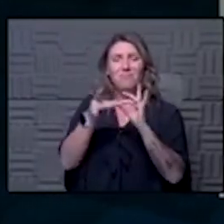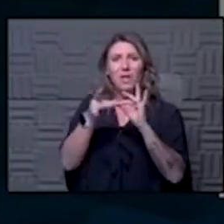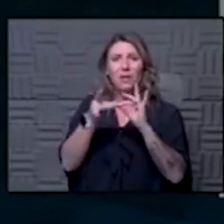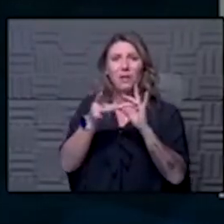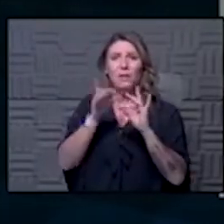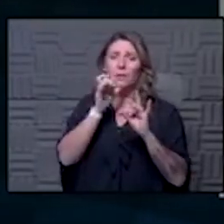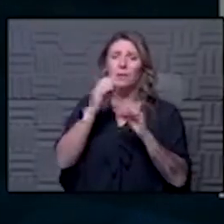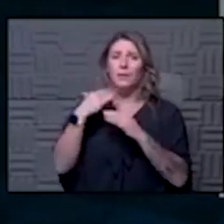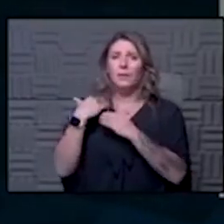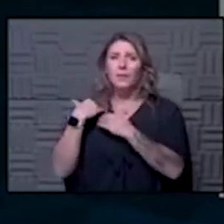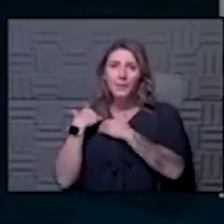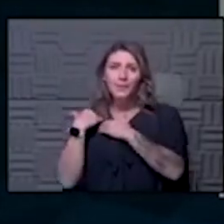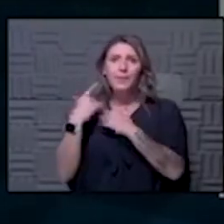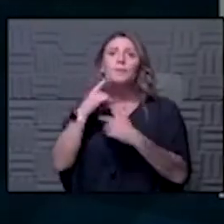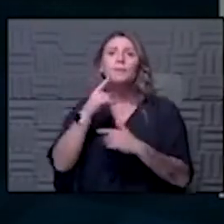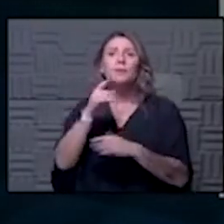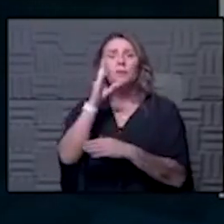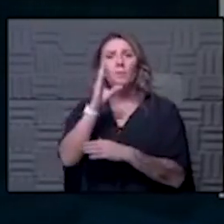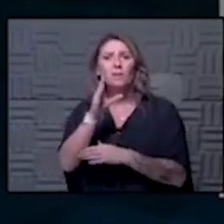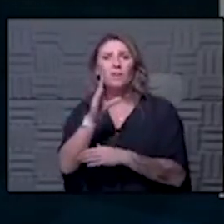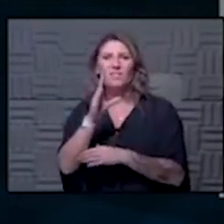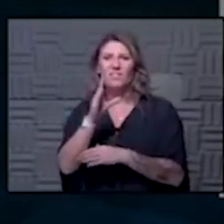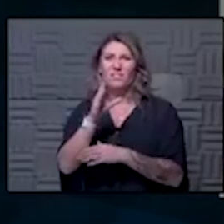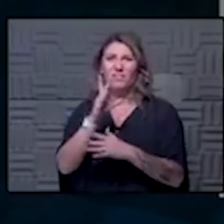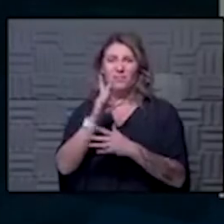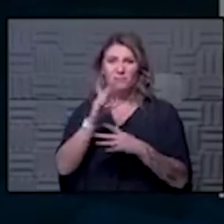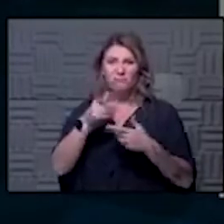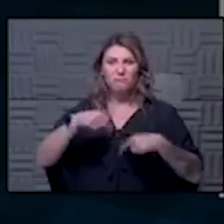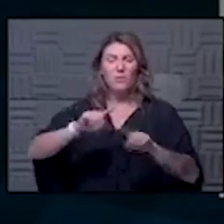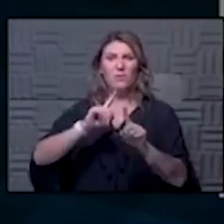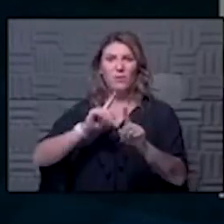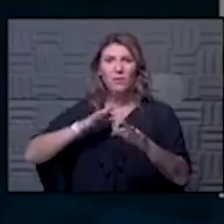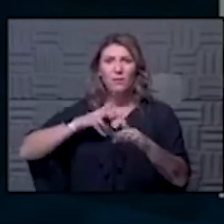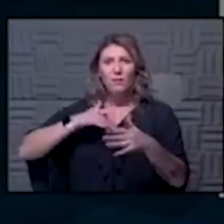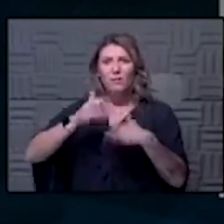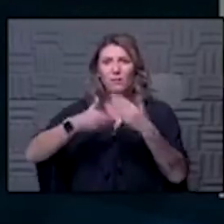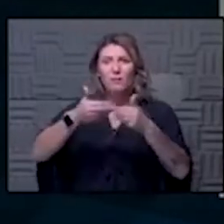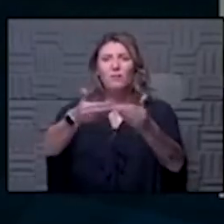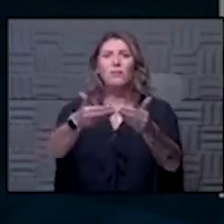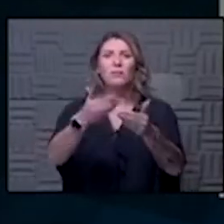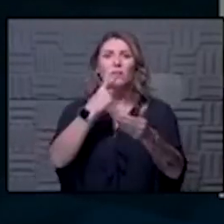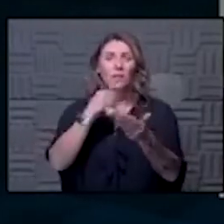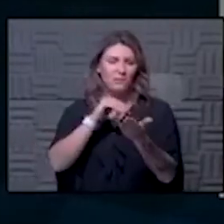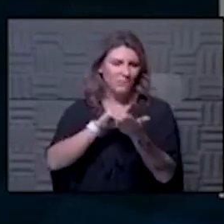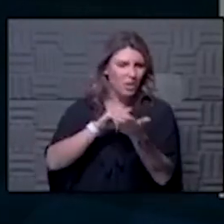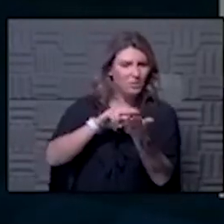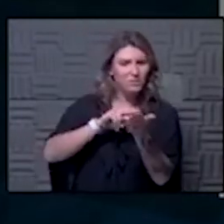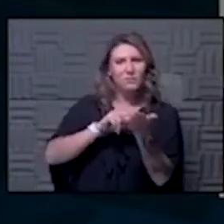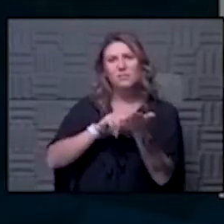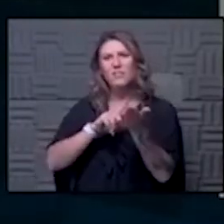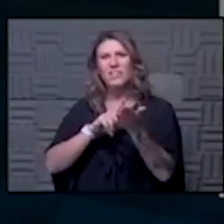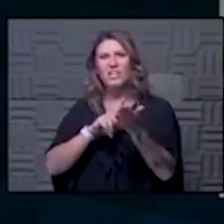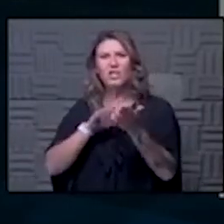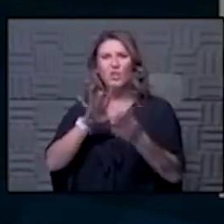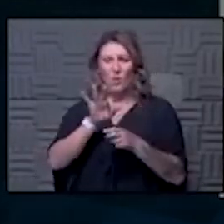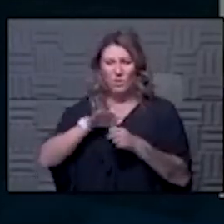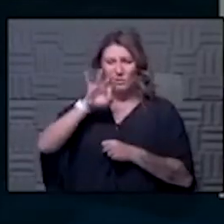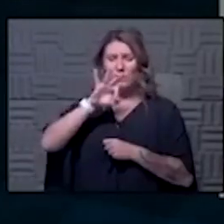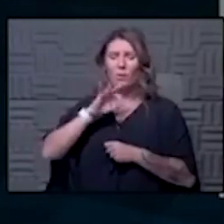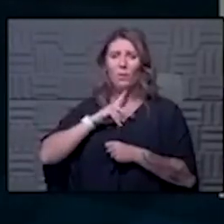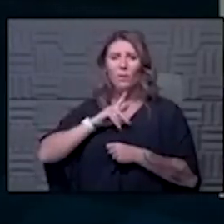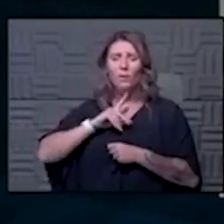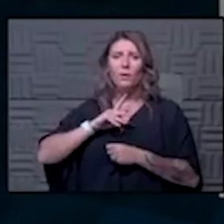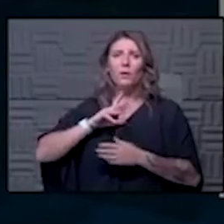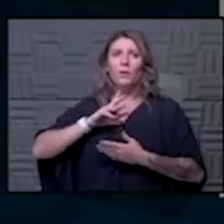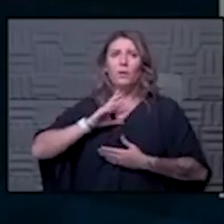on people over time takes a toll on providers and physicians and it's that a bit of that erosion of the soul that kind of happens so